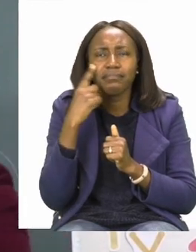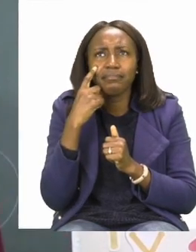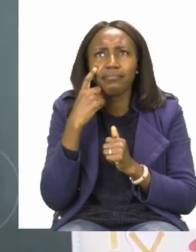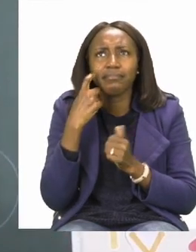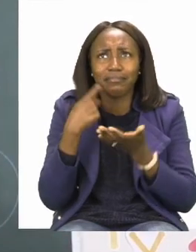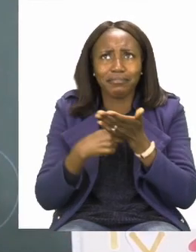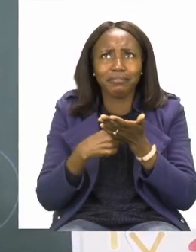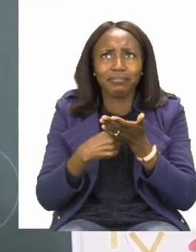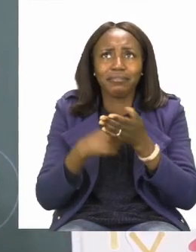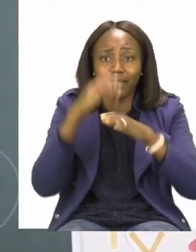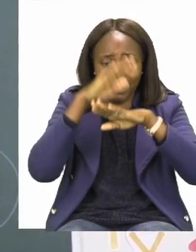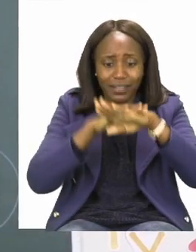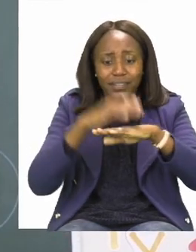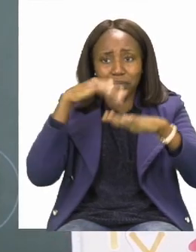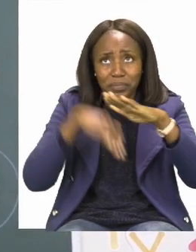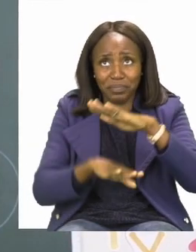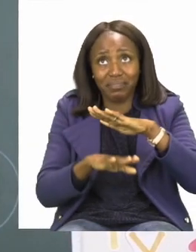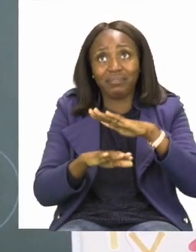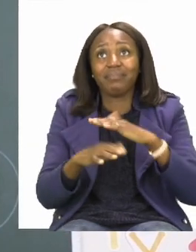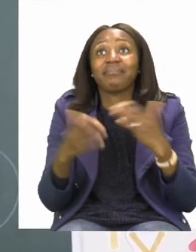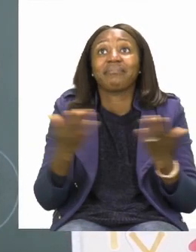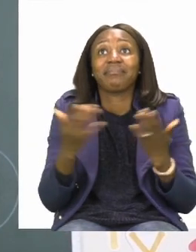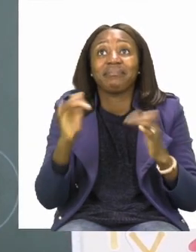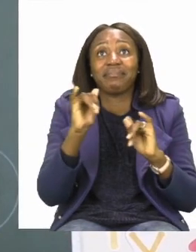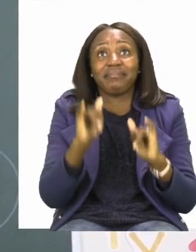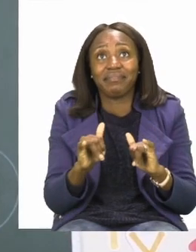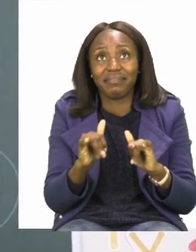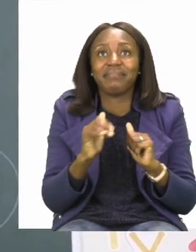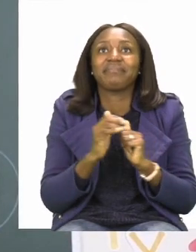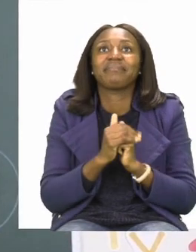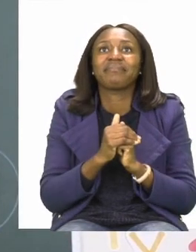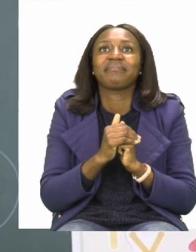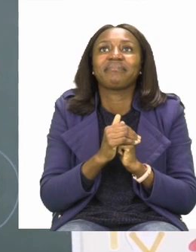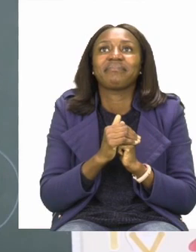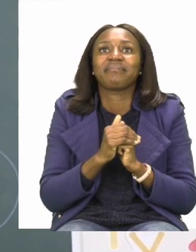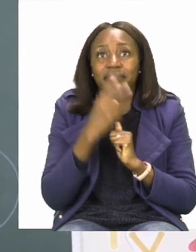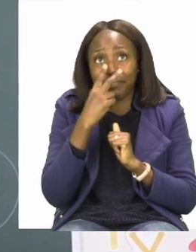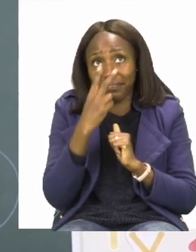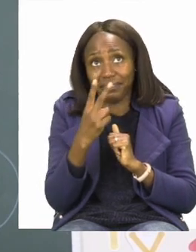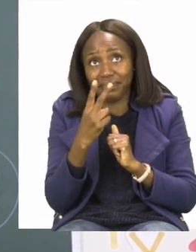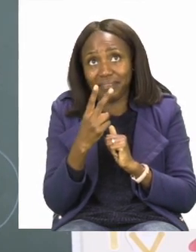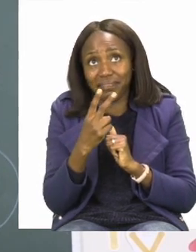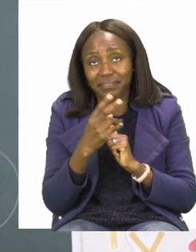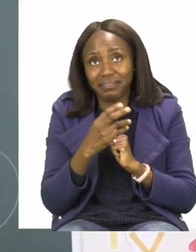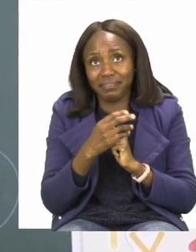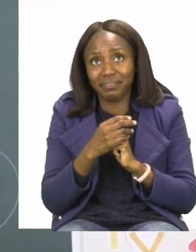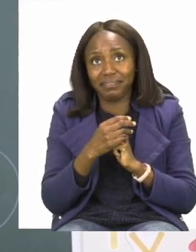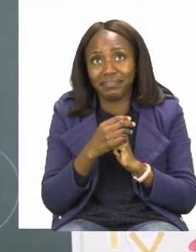is going to float or sink. We have said that it will float. So, let's see.